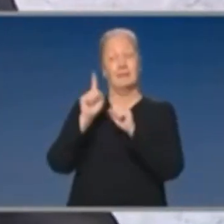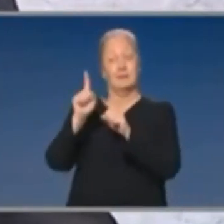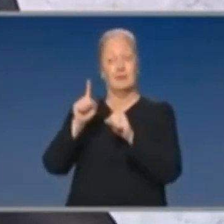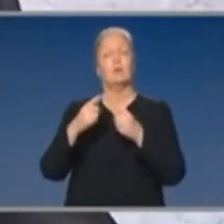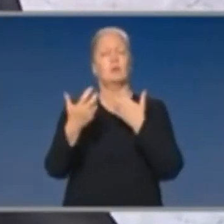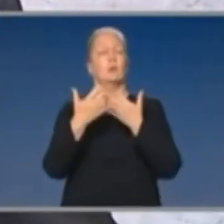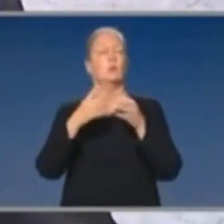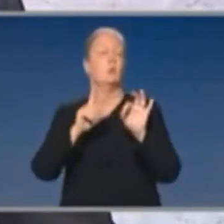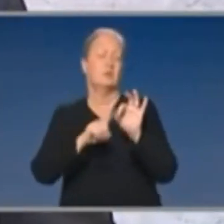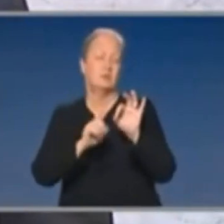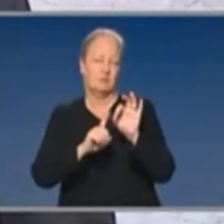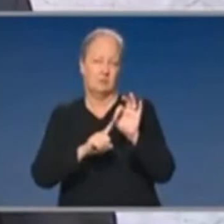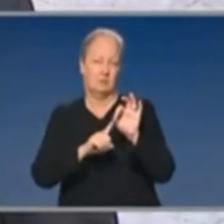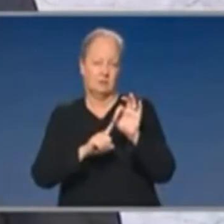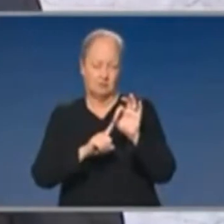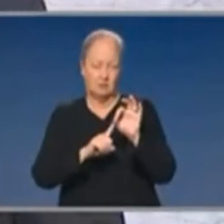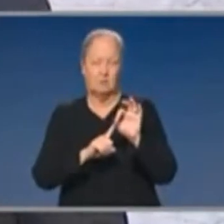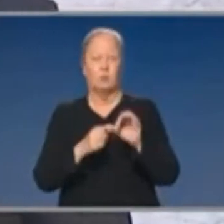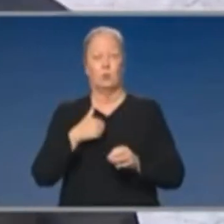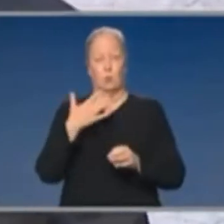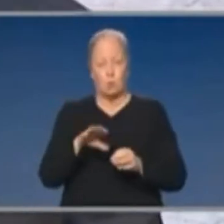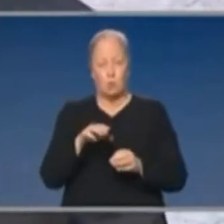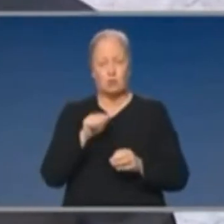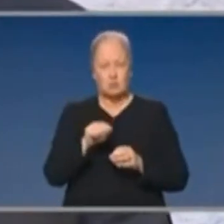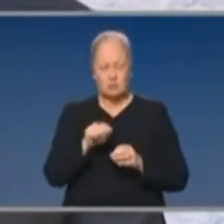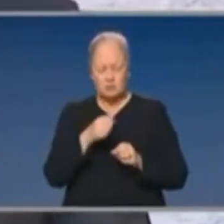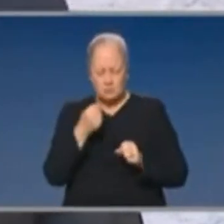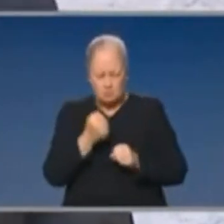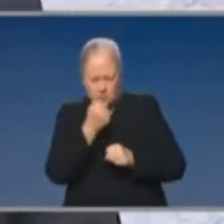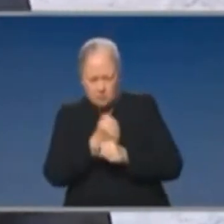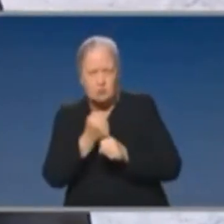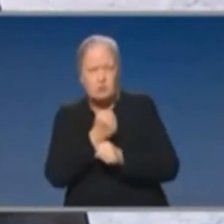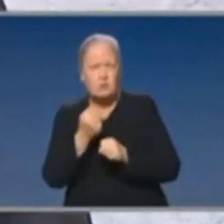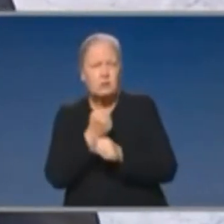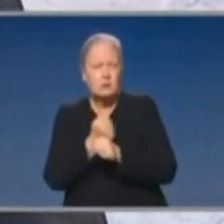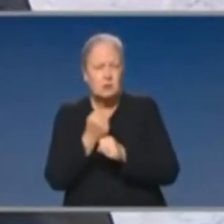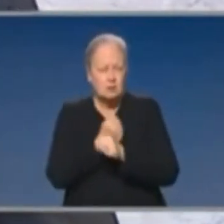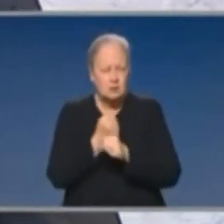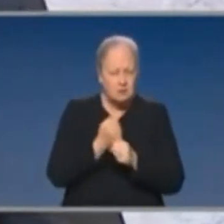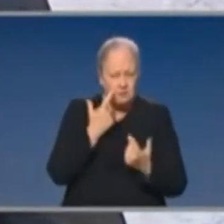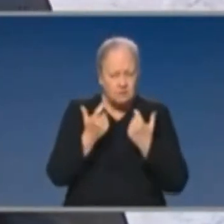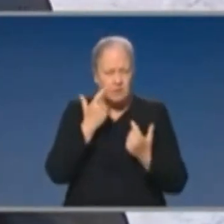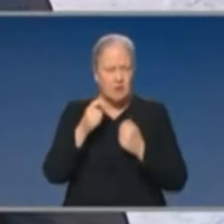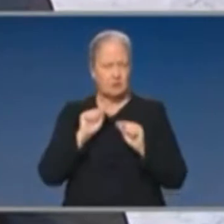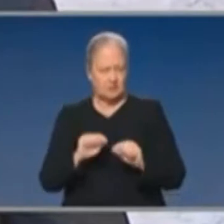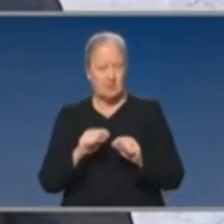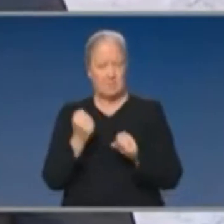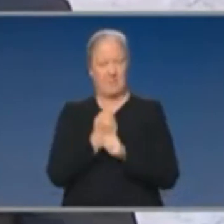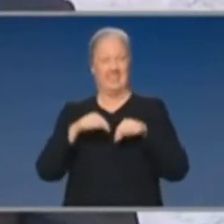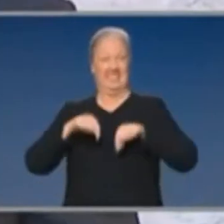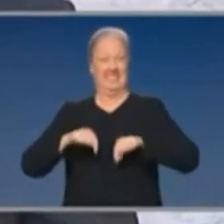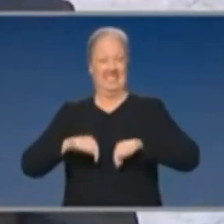So to both develop and produce that vaccine here in Australia and produce the